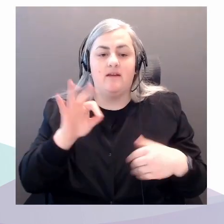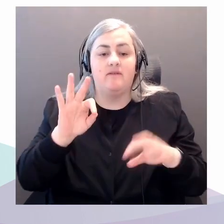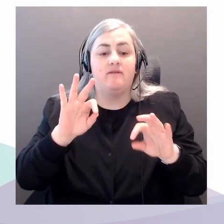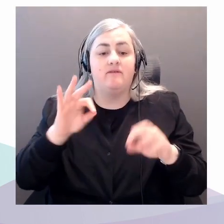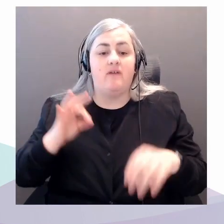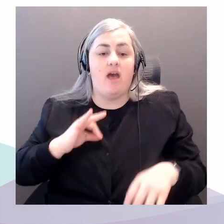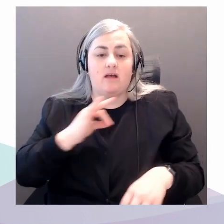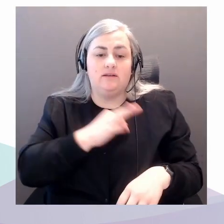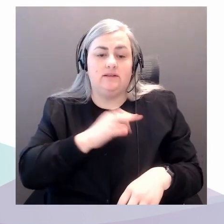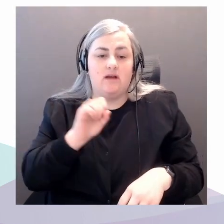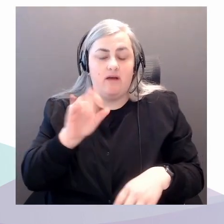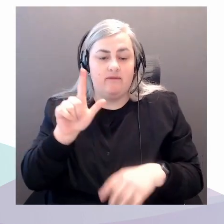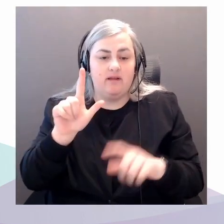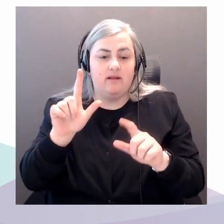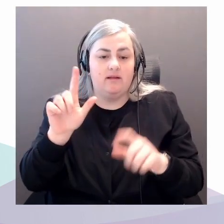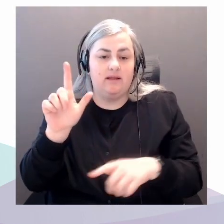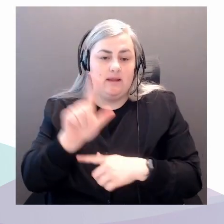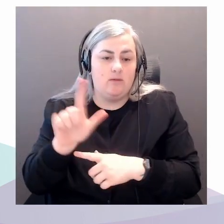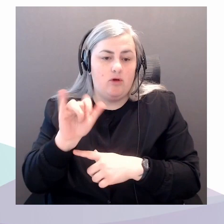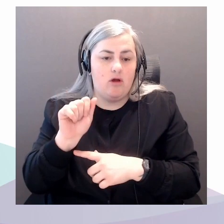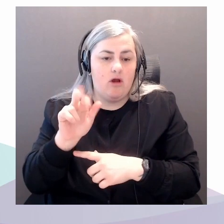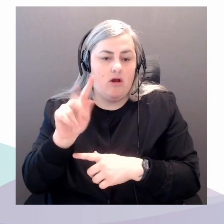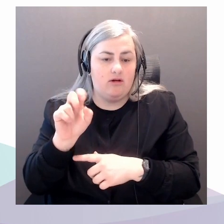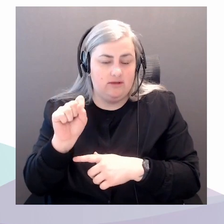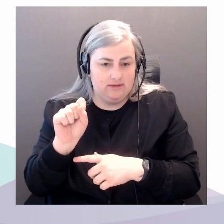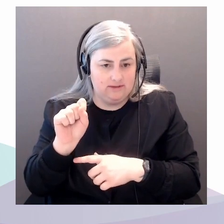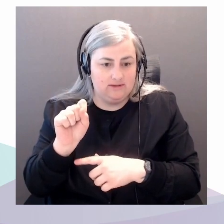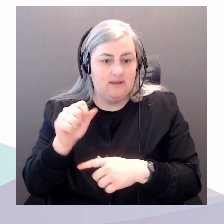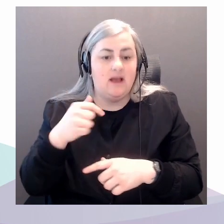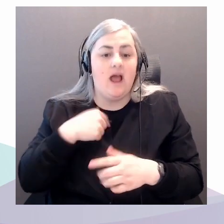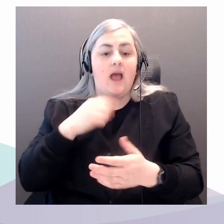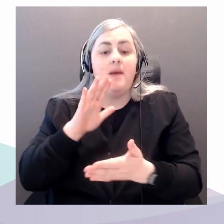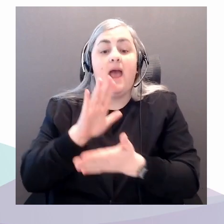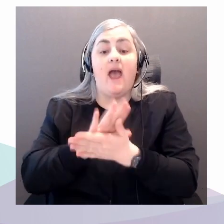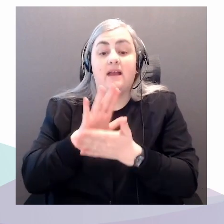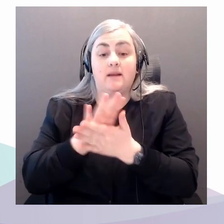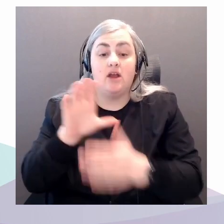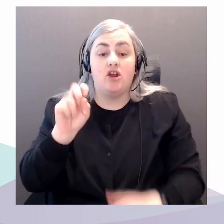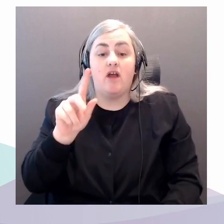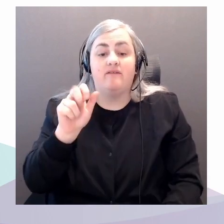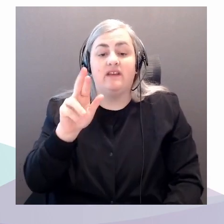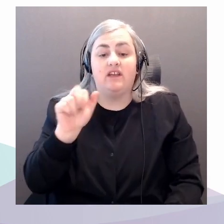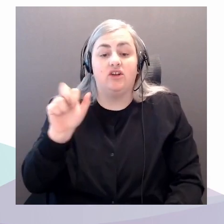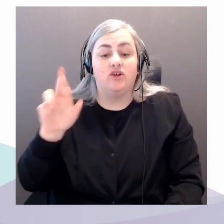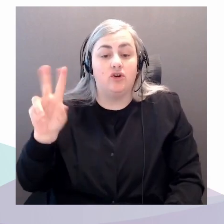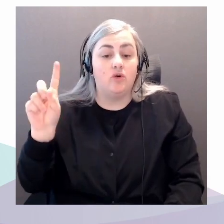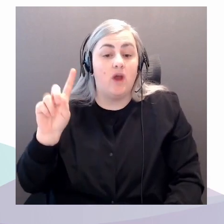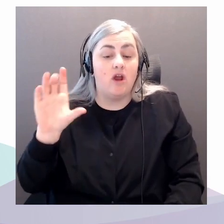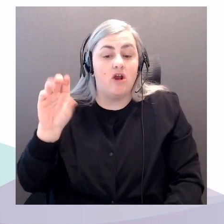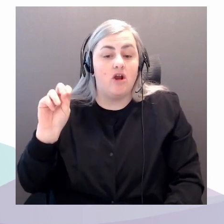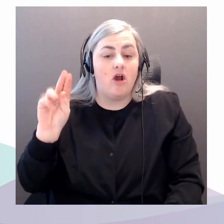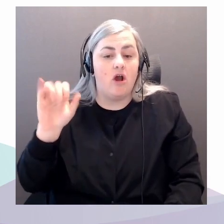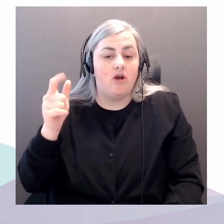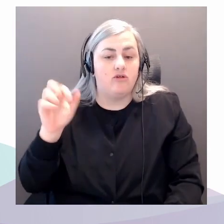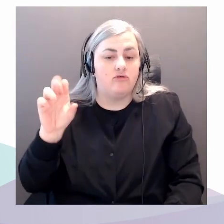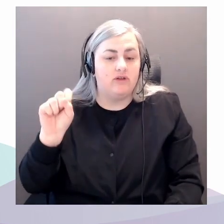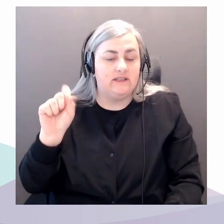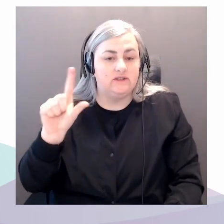academic convener for Congress 2023, which will take place at York University next year.